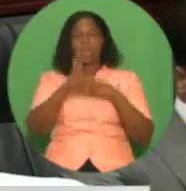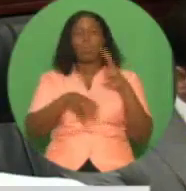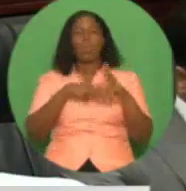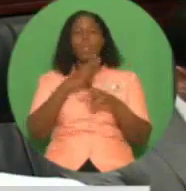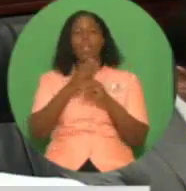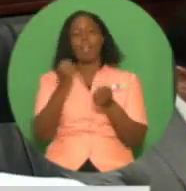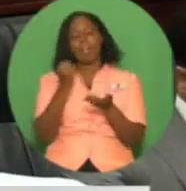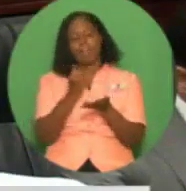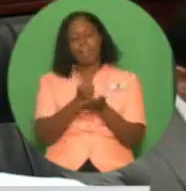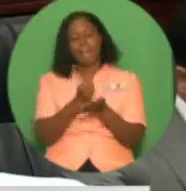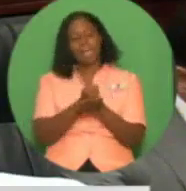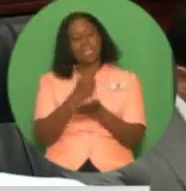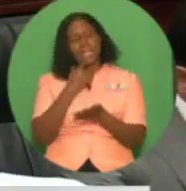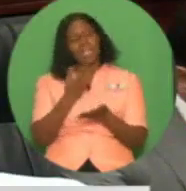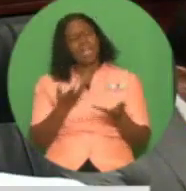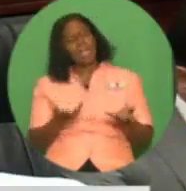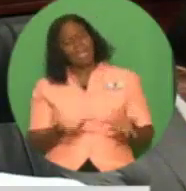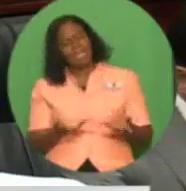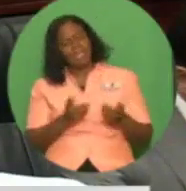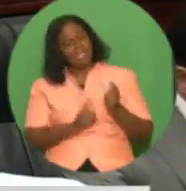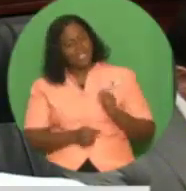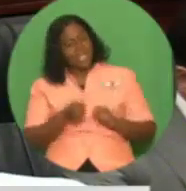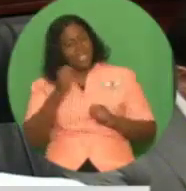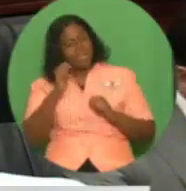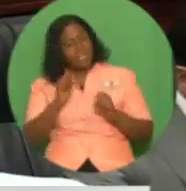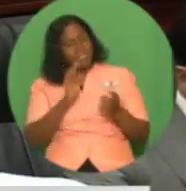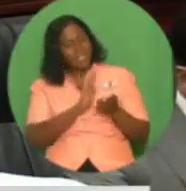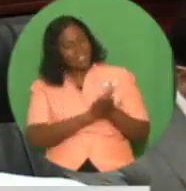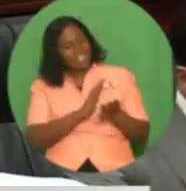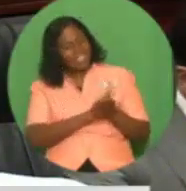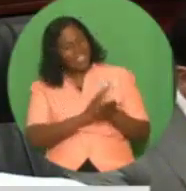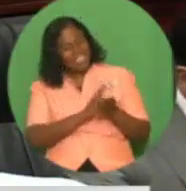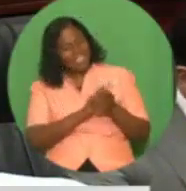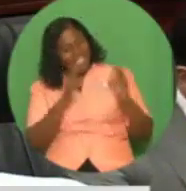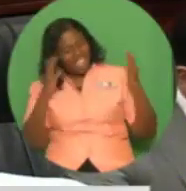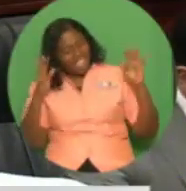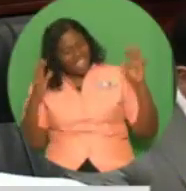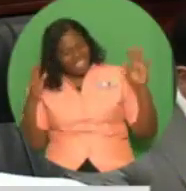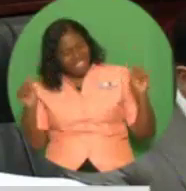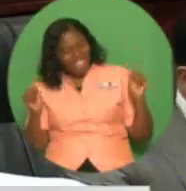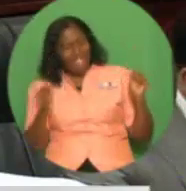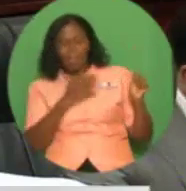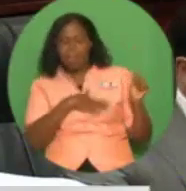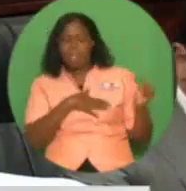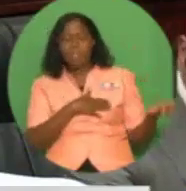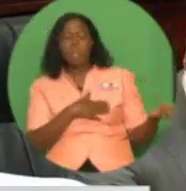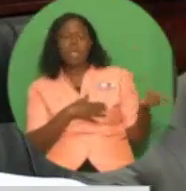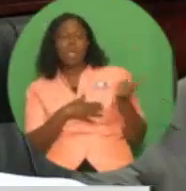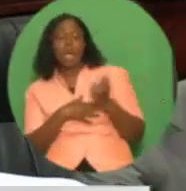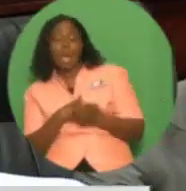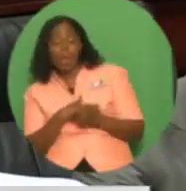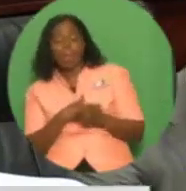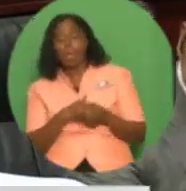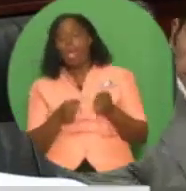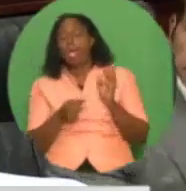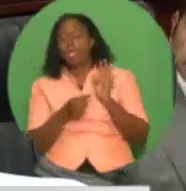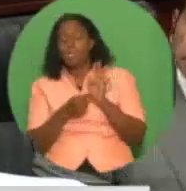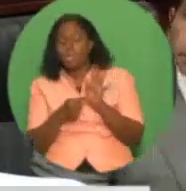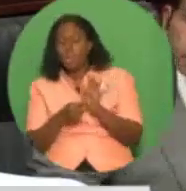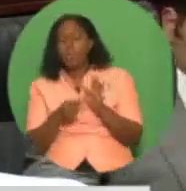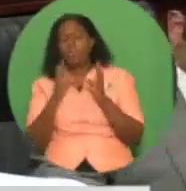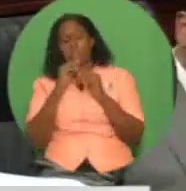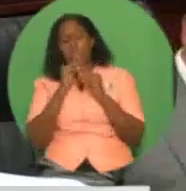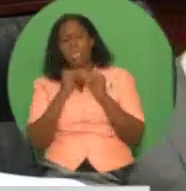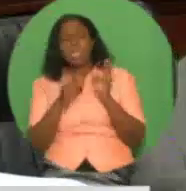being pioneered by Trinidad and Tobago at the next annual meeting of the International Monetary Fund and the World Bank in mid